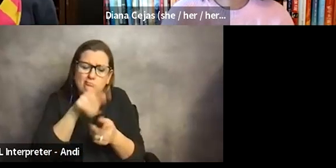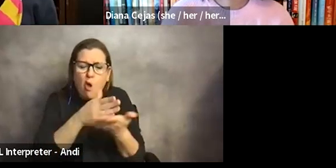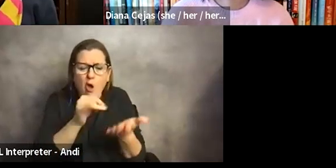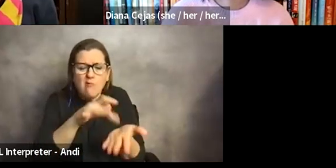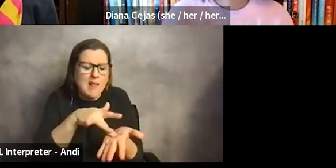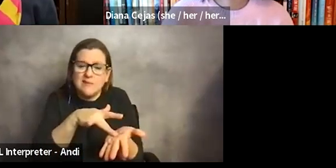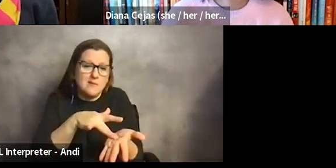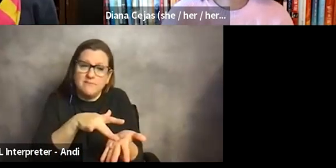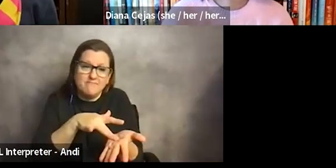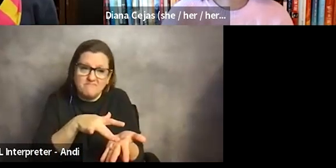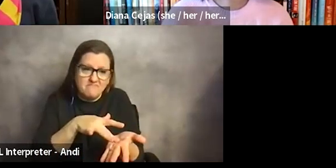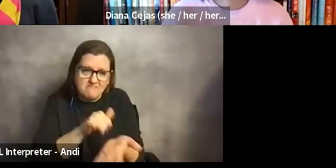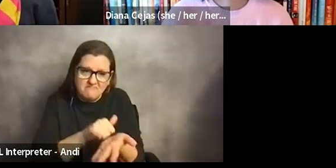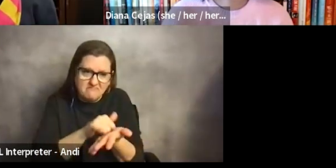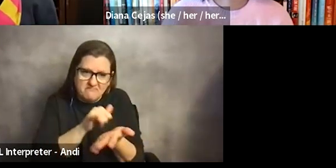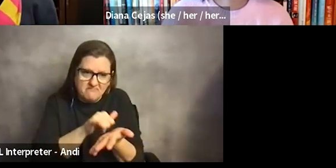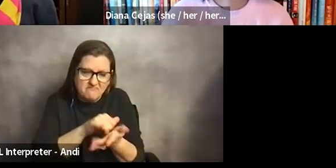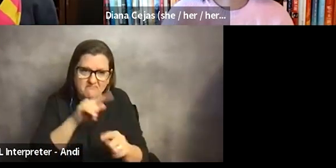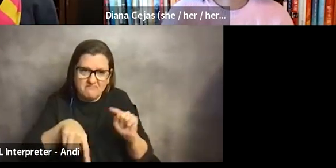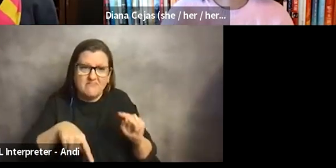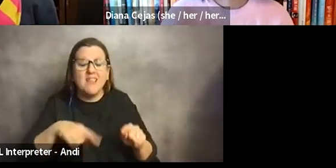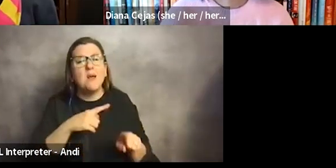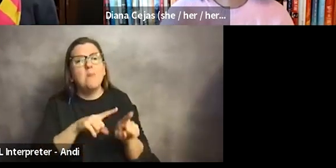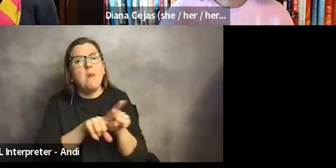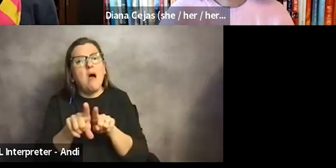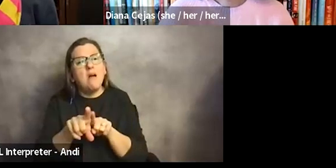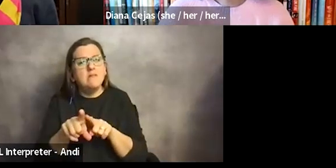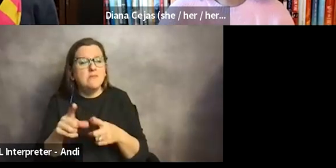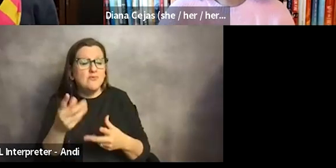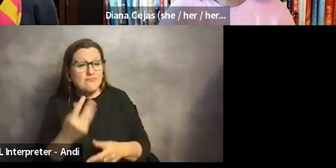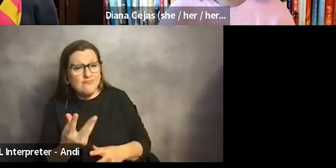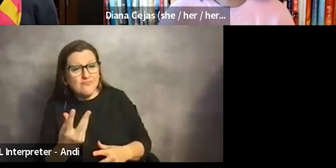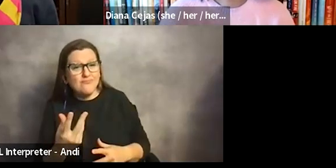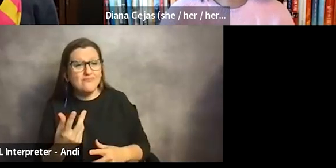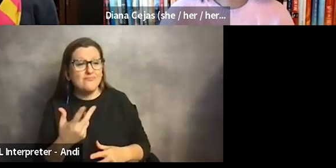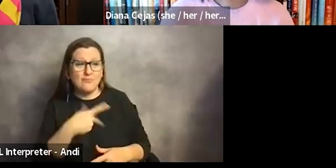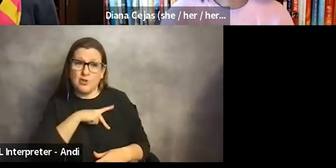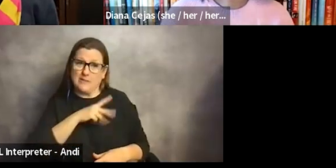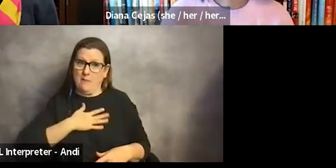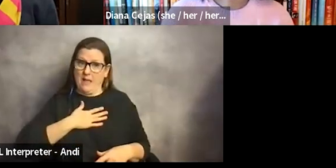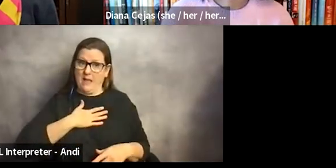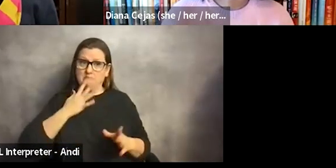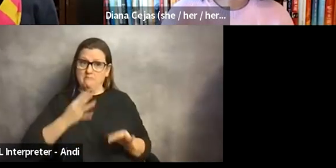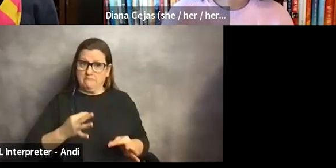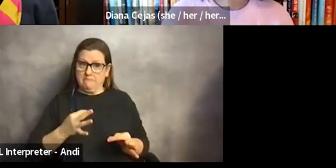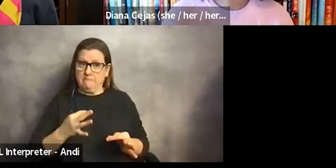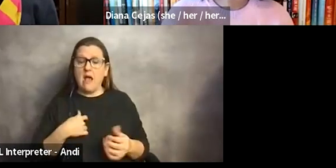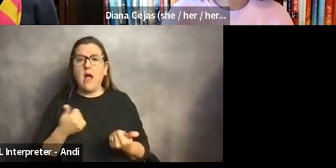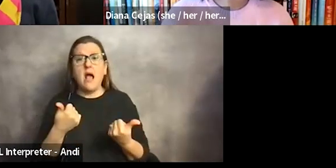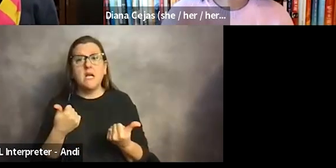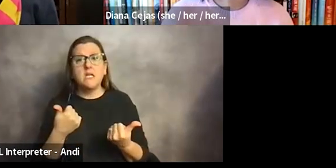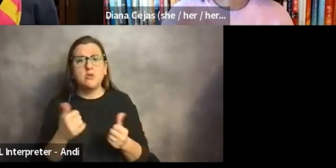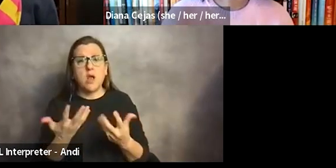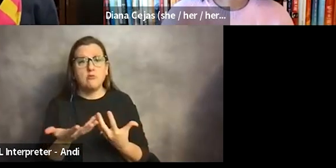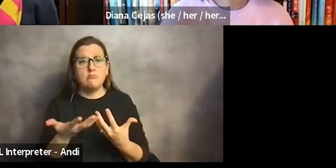that is true. Um, but I would also say that you also, I personally, what I did, and I can't say it's what everyone should do. I tried to merge